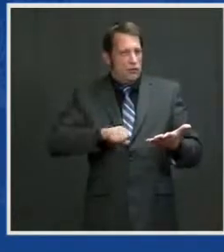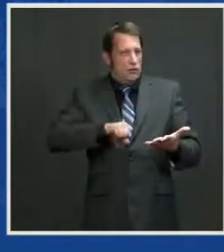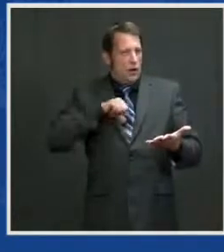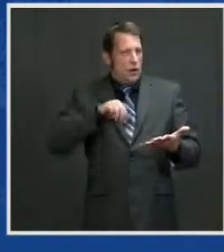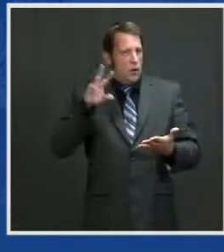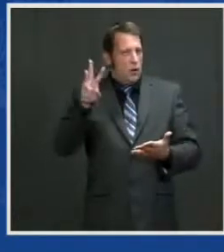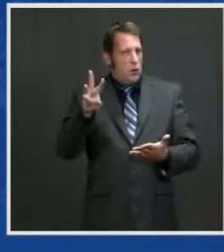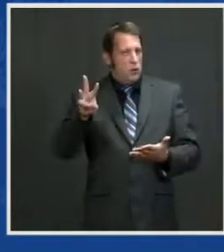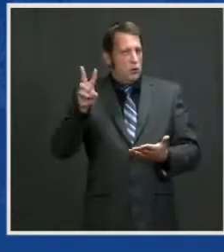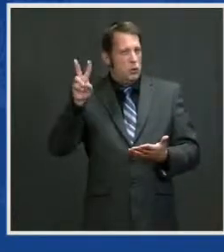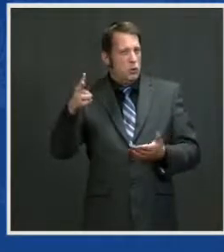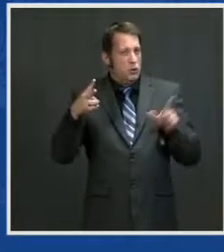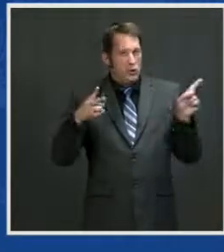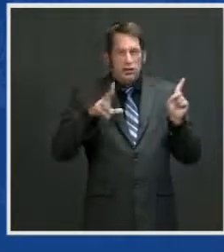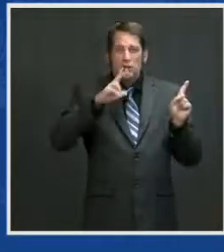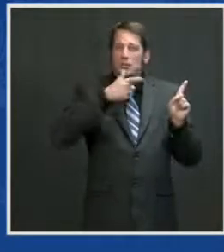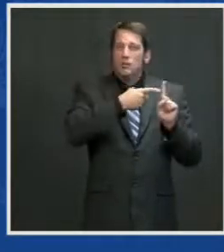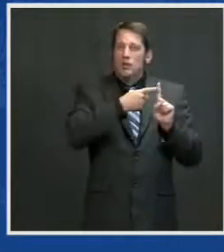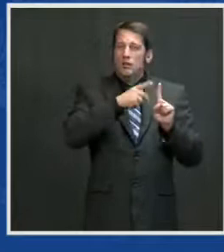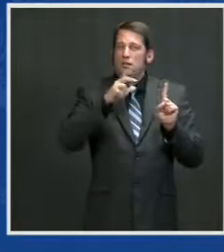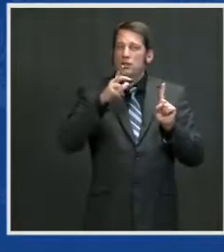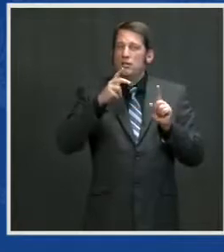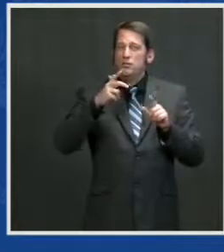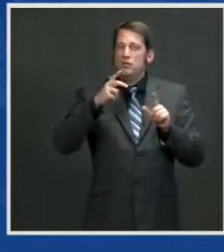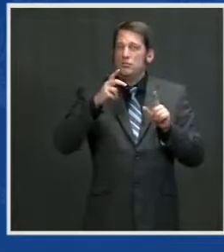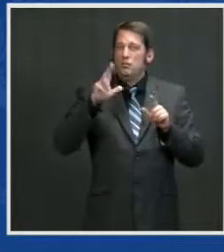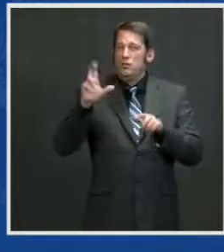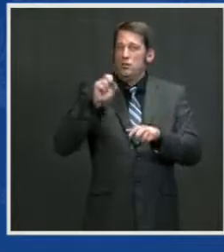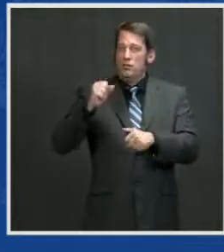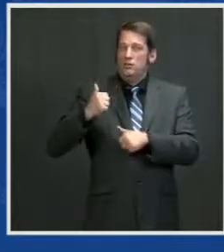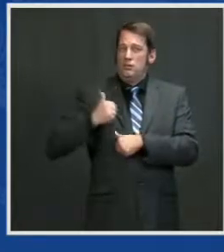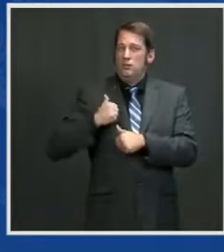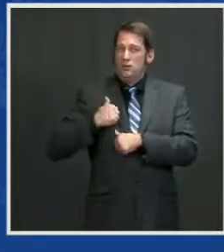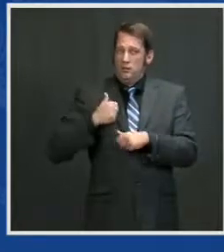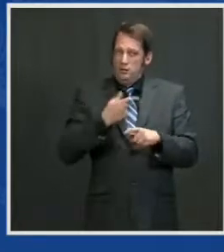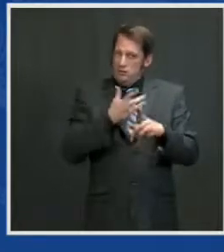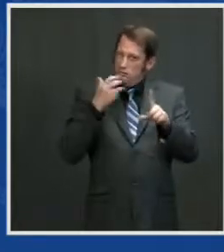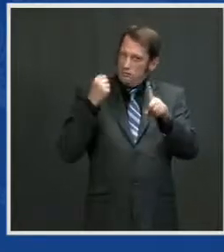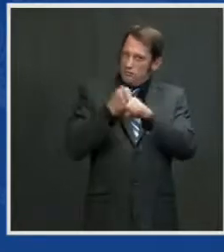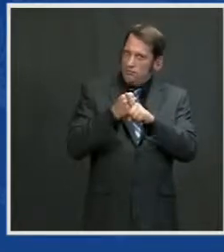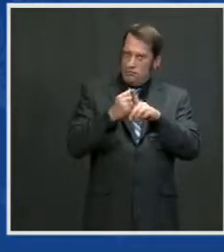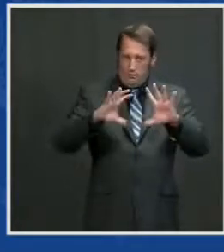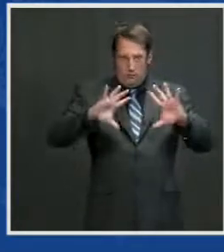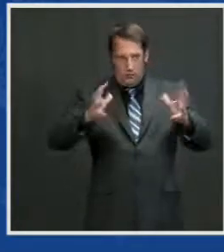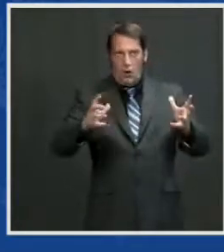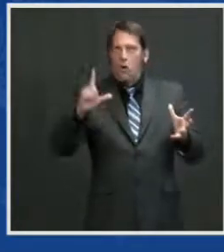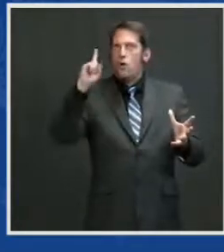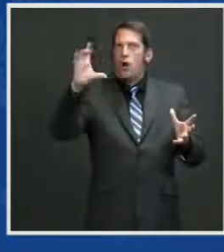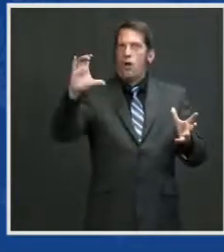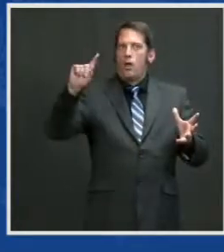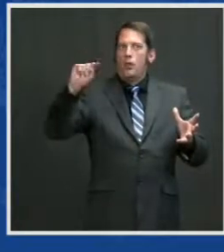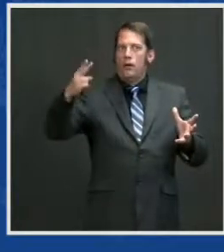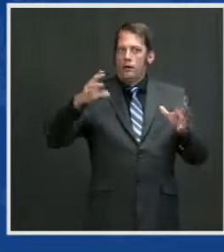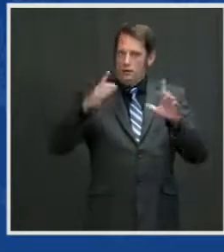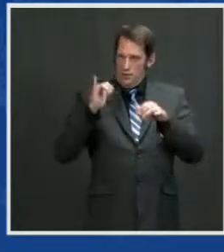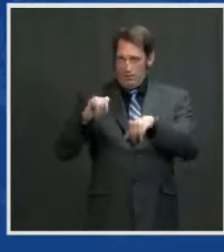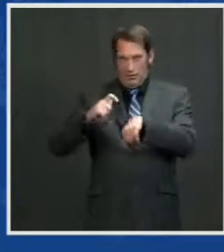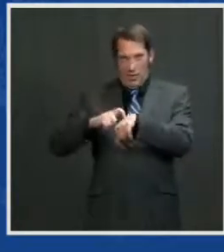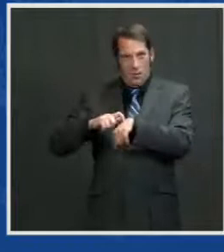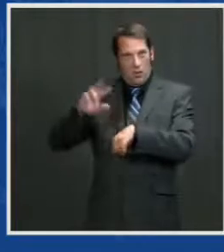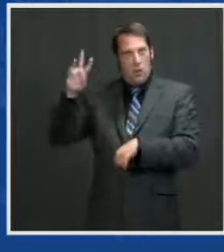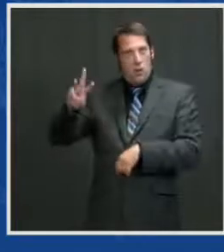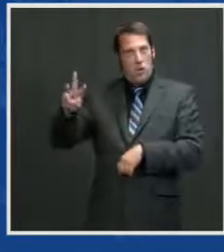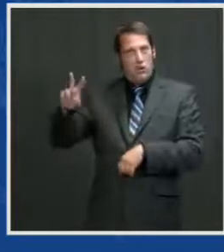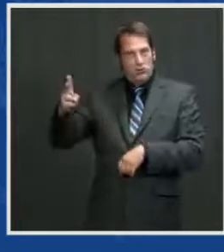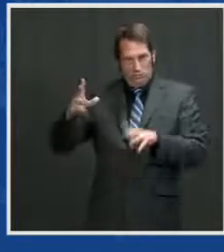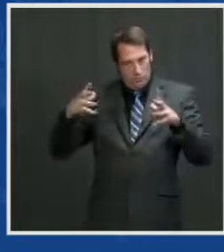Force formed the 100th Bombardment Group. And by the way, my — just so you